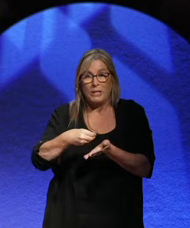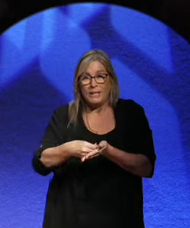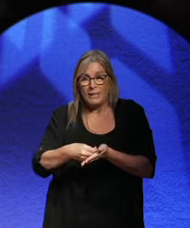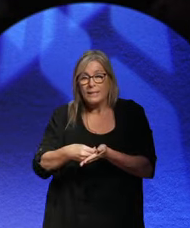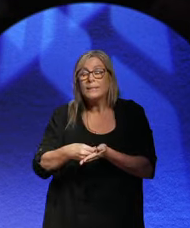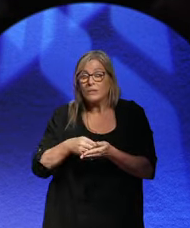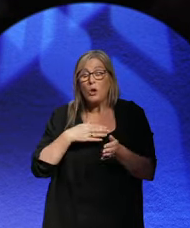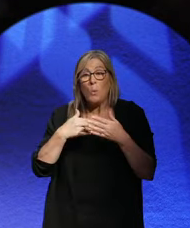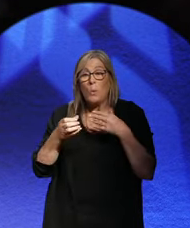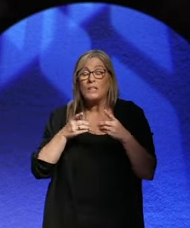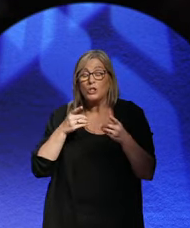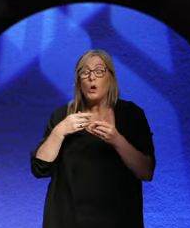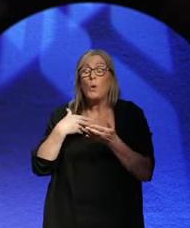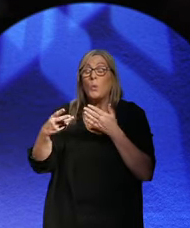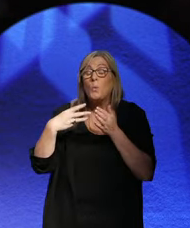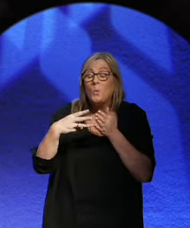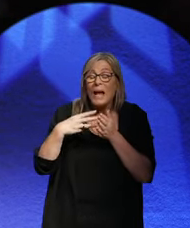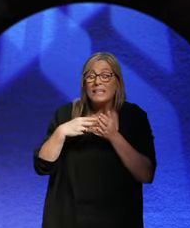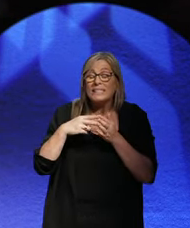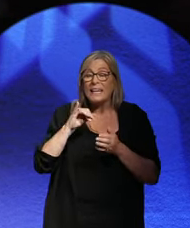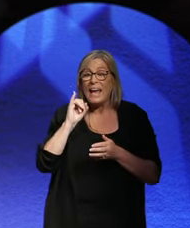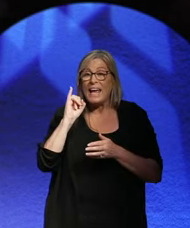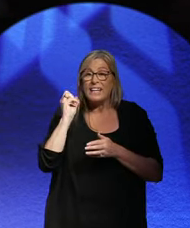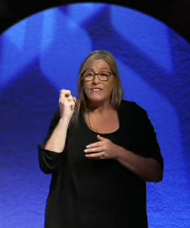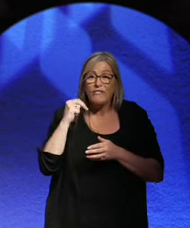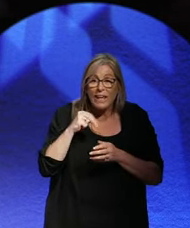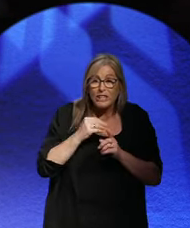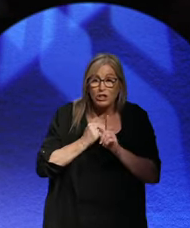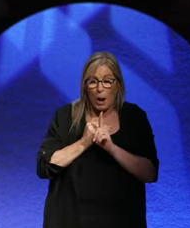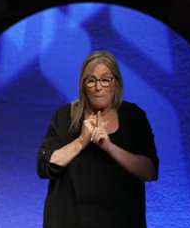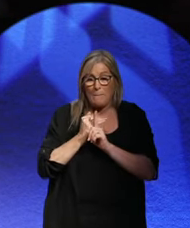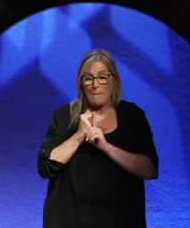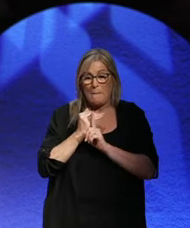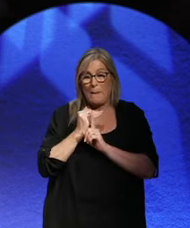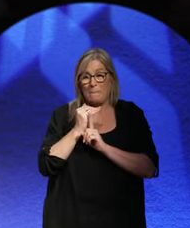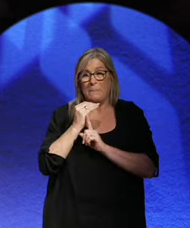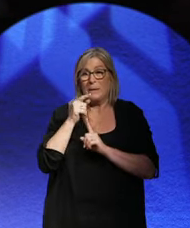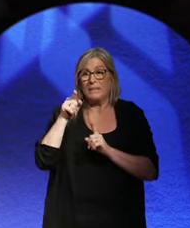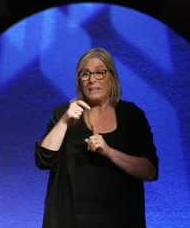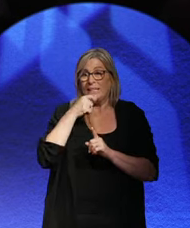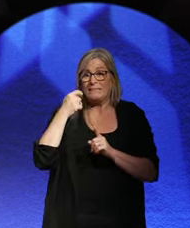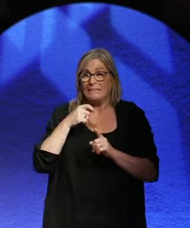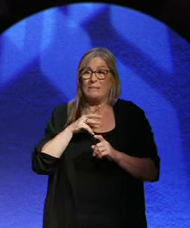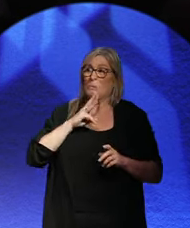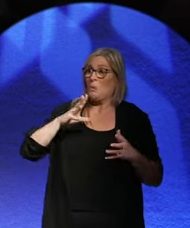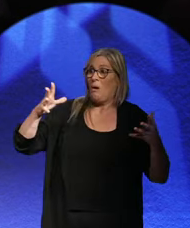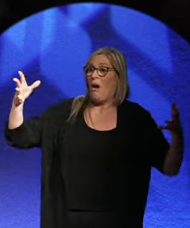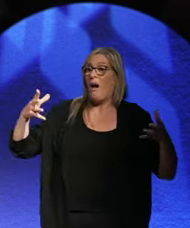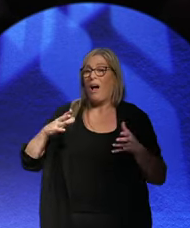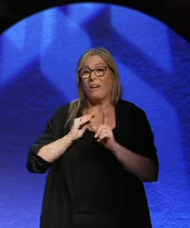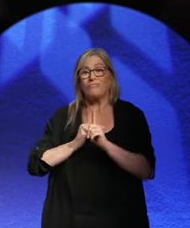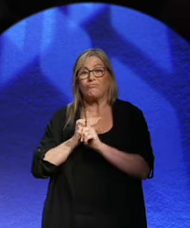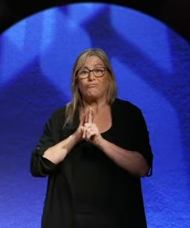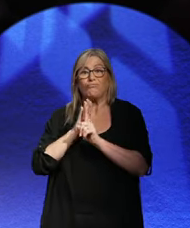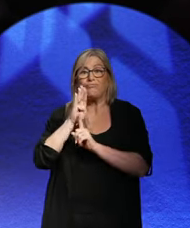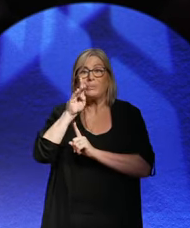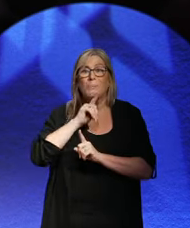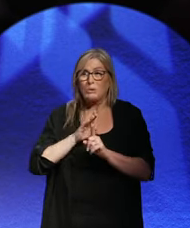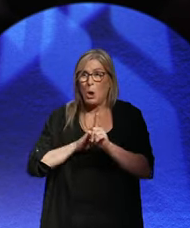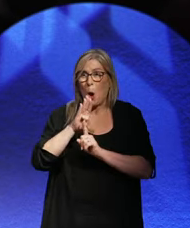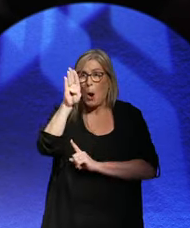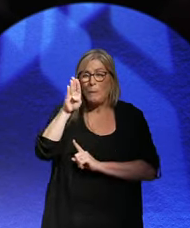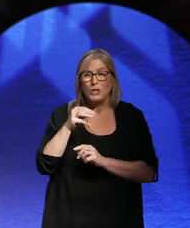when the inflation was going up and up and up, they just gave the workers inflation rises. The problem was it was going up too